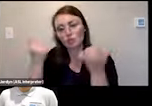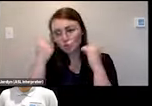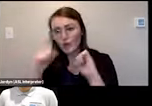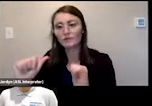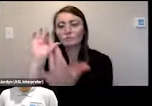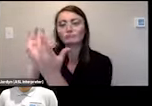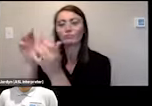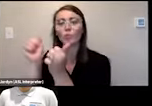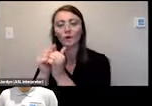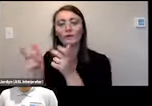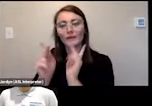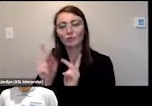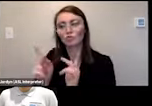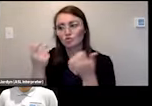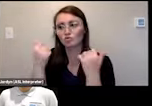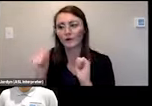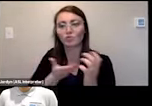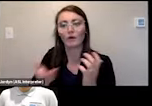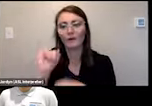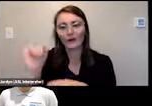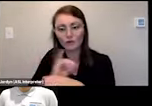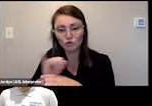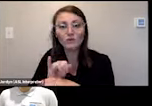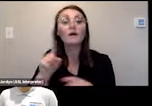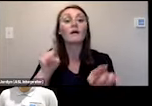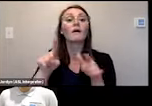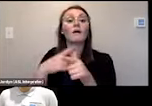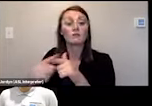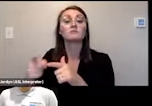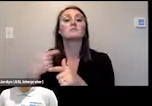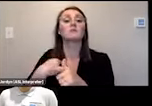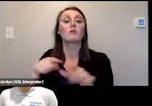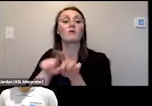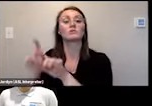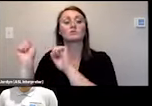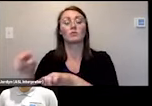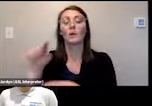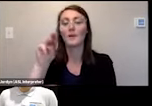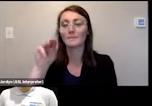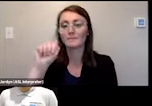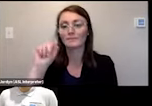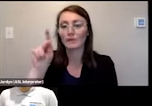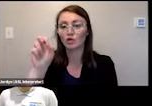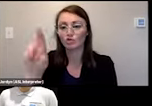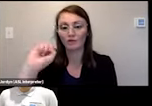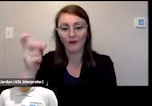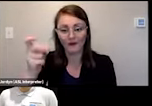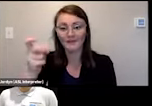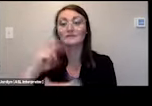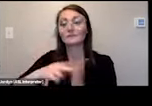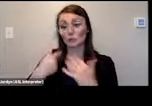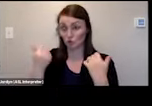and garrett and i also went to maker x in columbus and connected with to find volunteers to help us print and design models